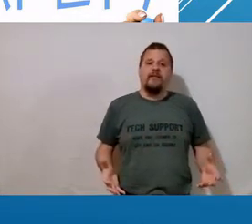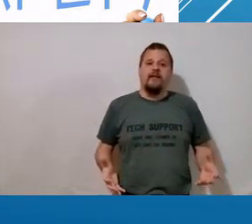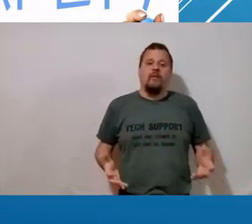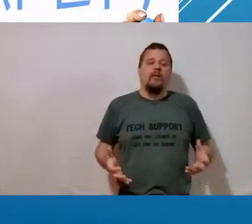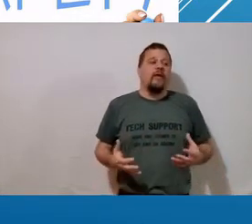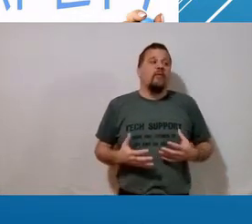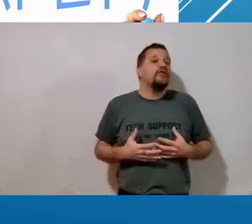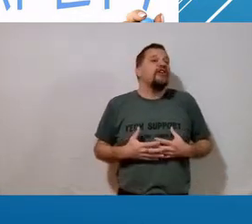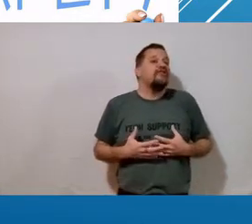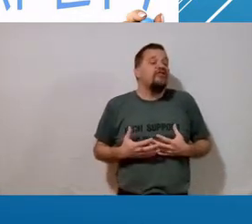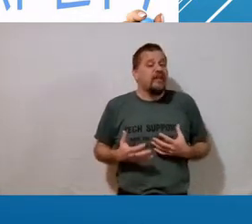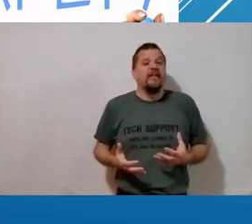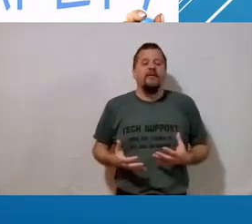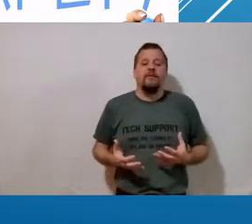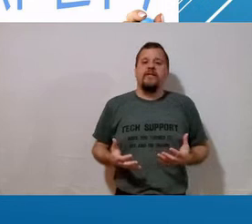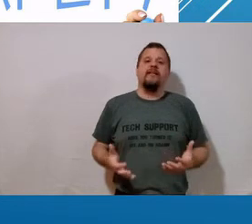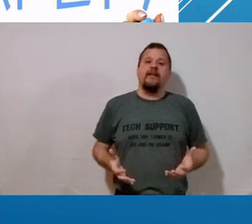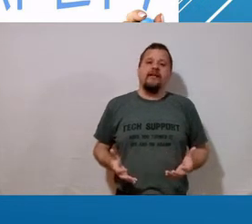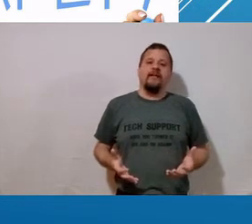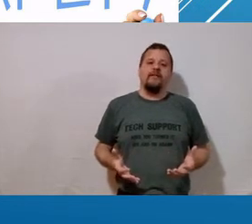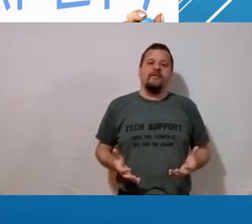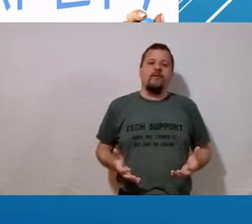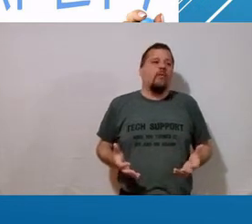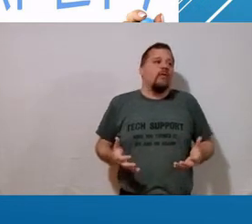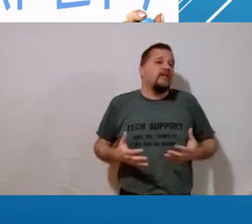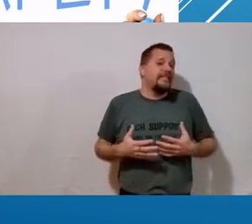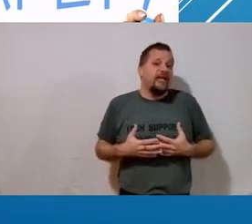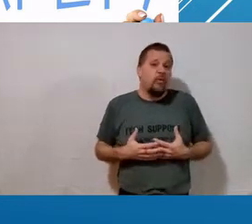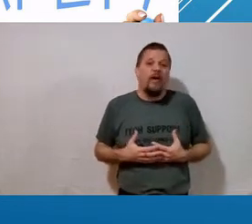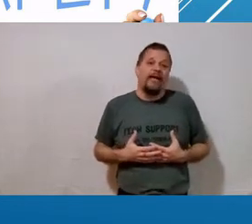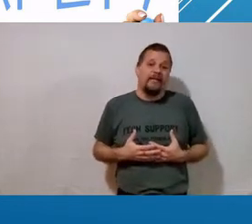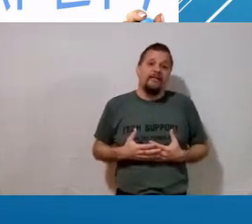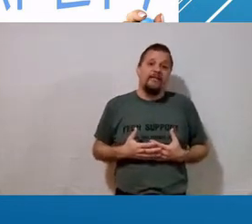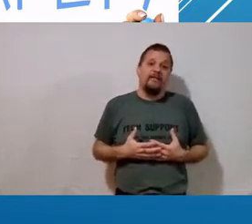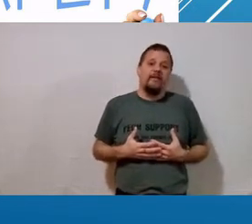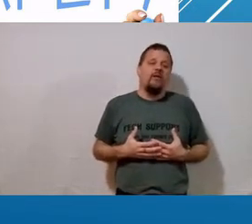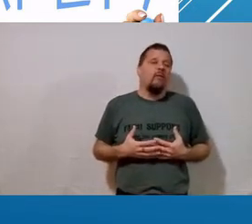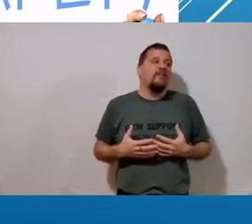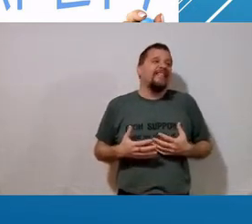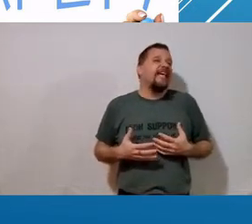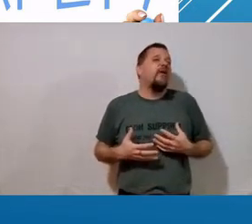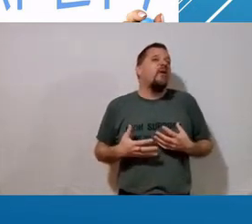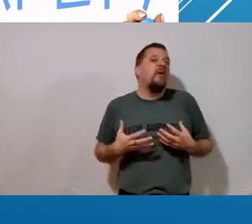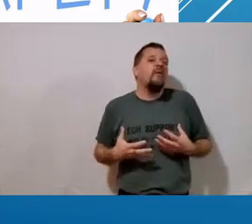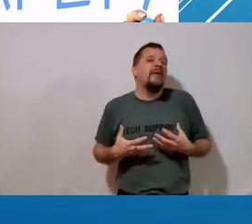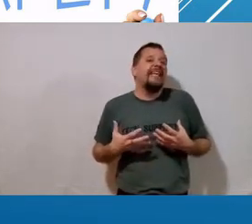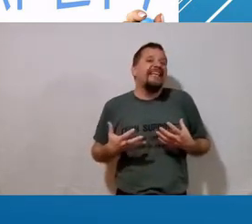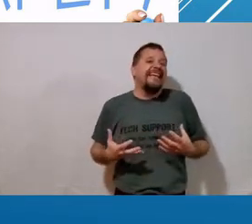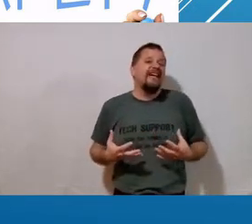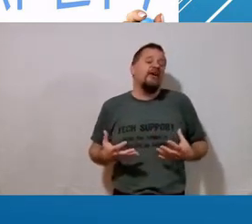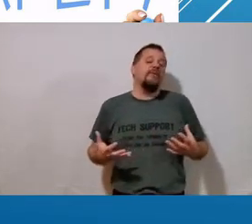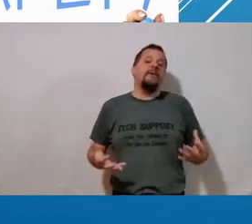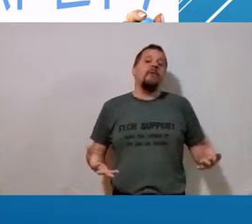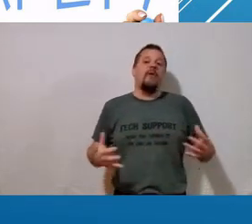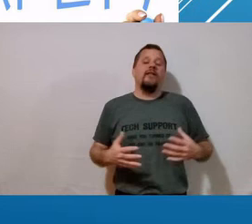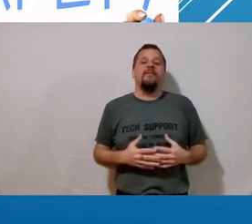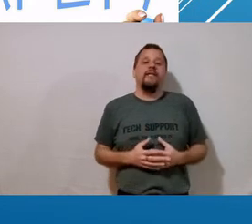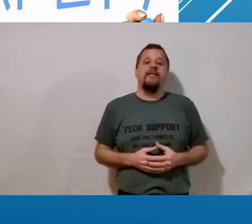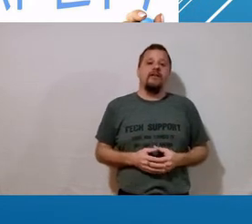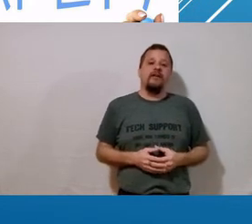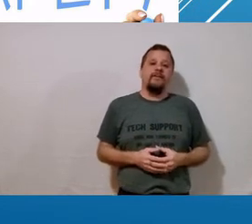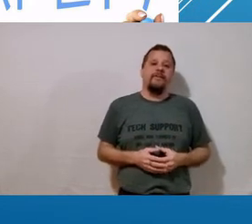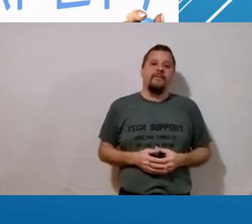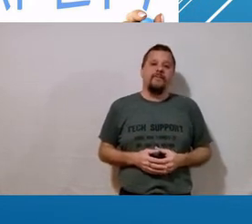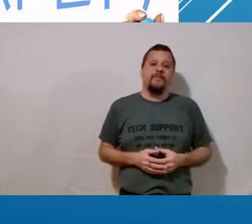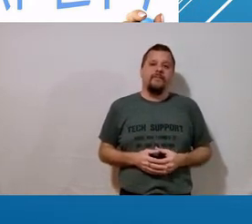or they won't share fully what they think or they'll stay quiet where they'll say only what they think other people